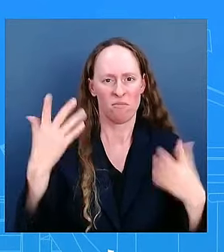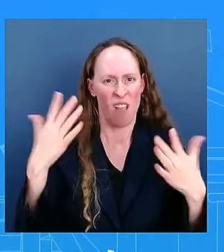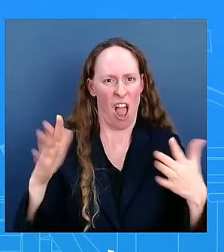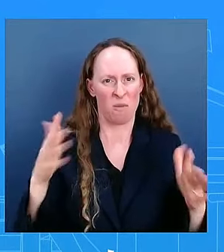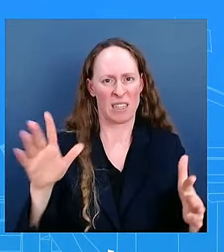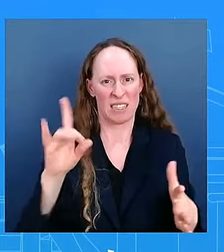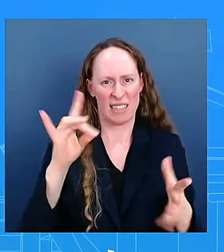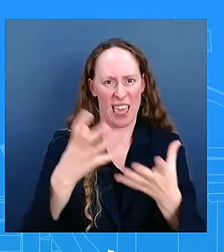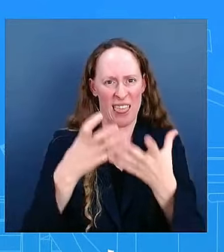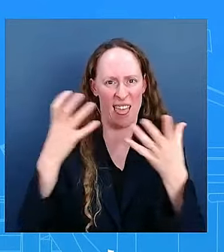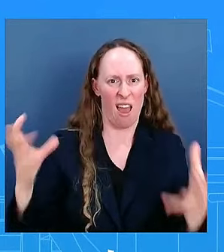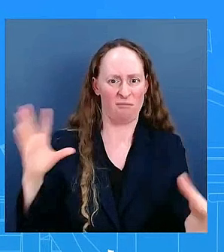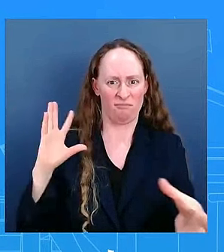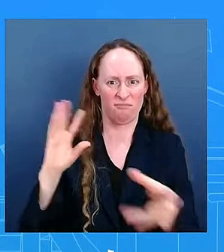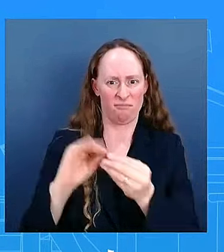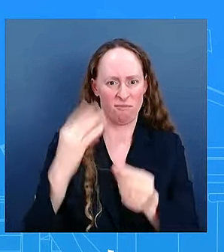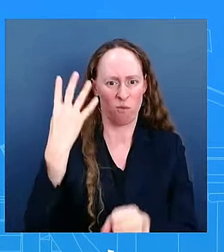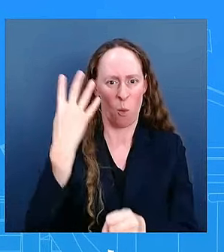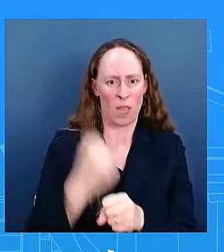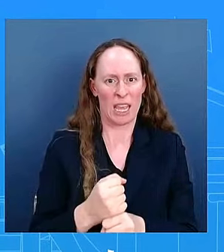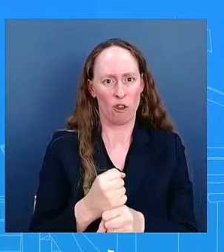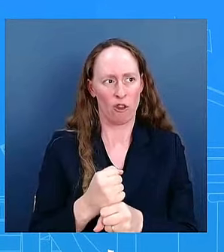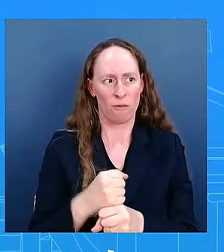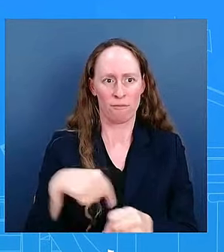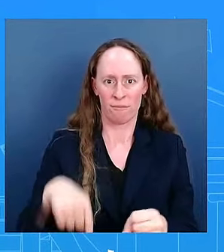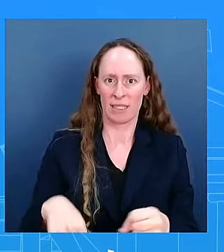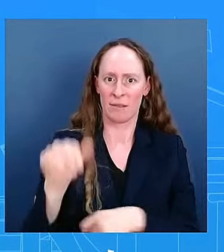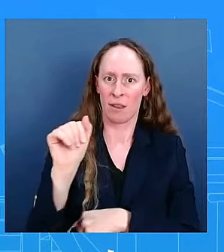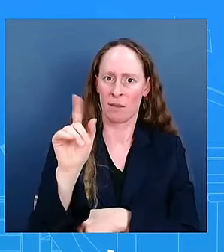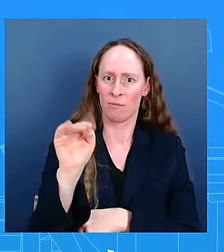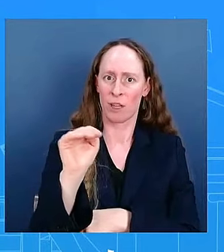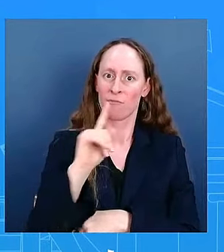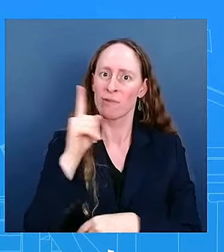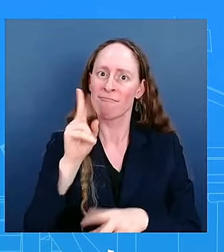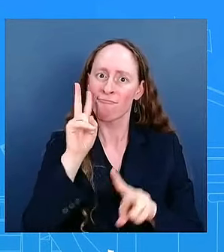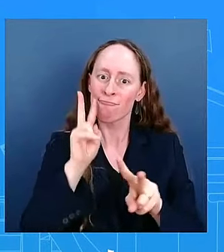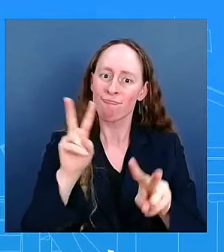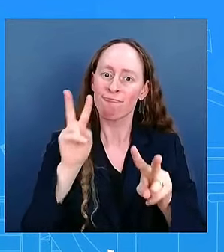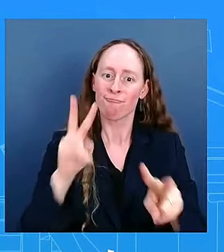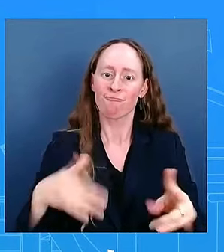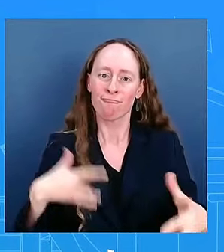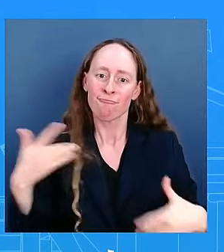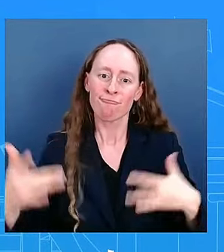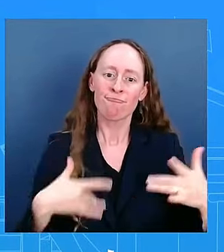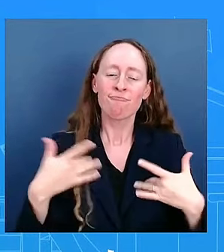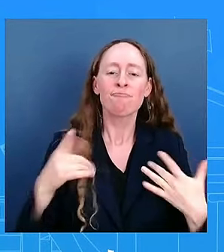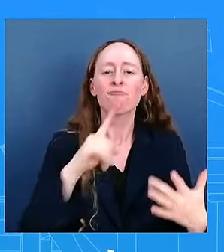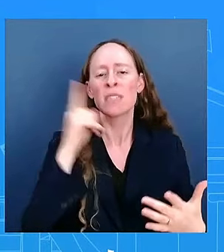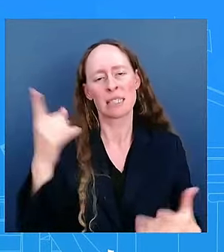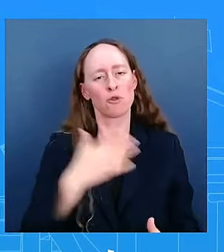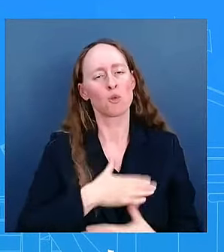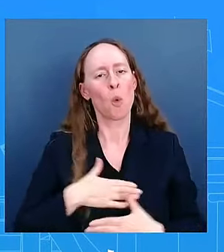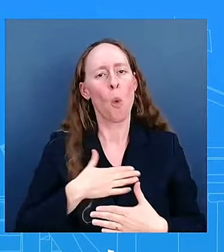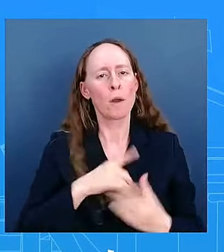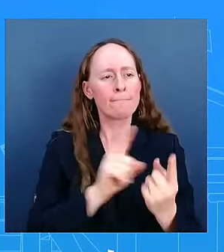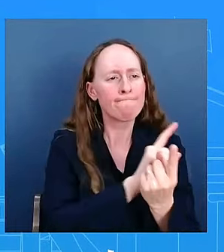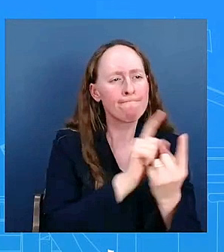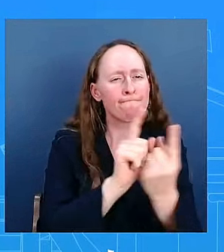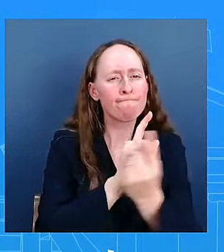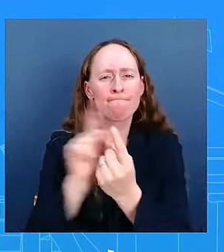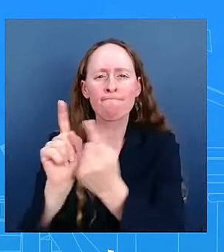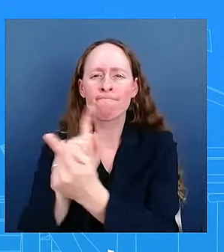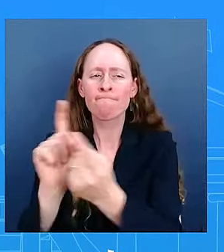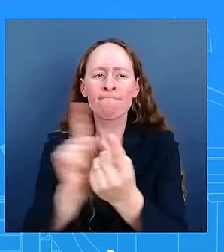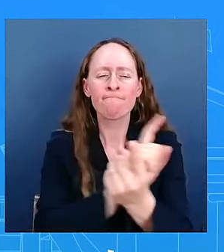and that's where that's what he enjoys right he enjoys having that that those direct uh contact if you will uh with um